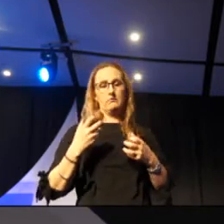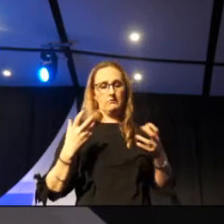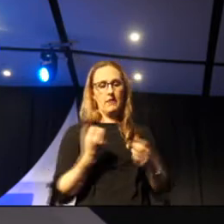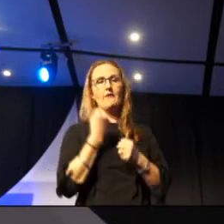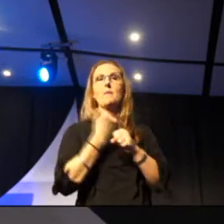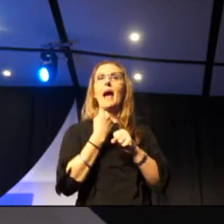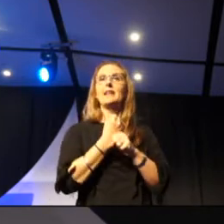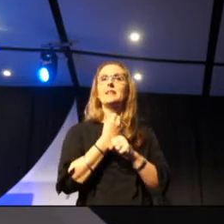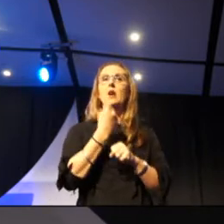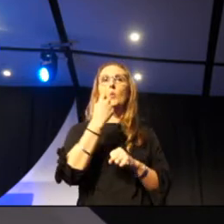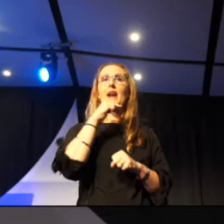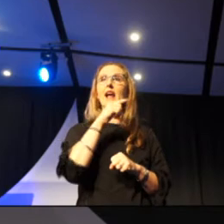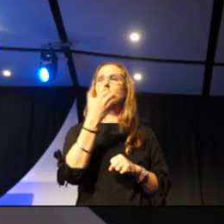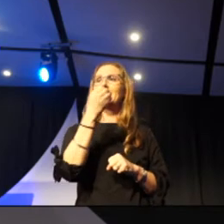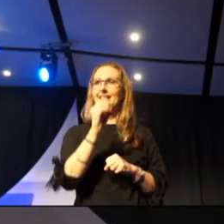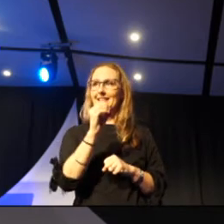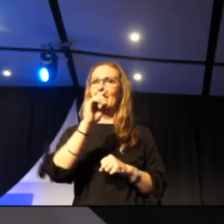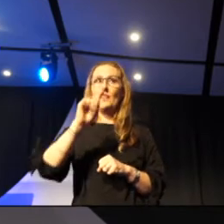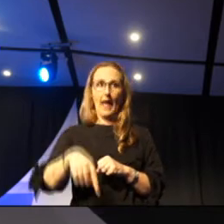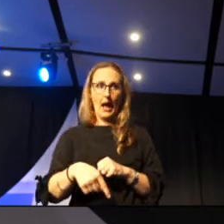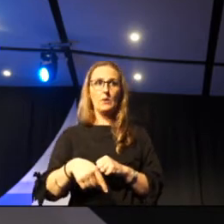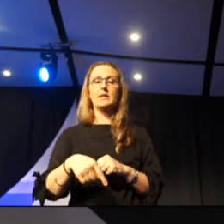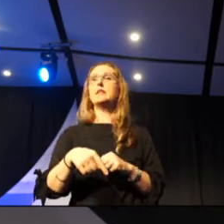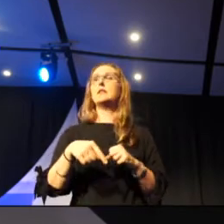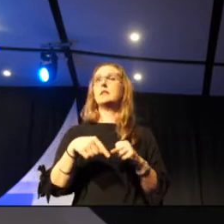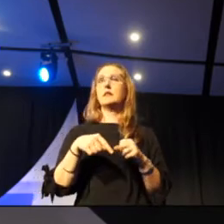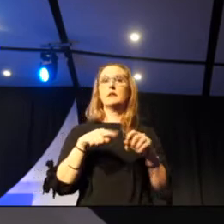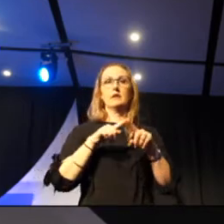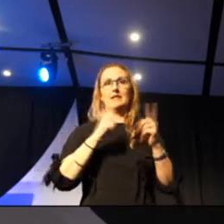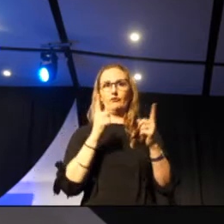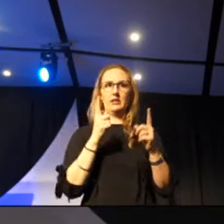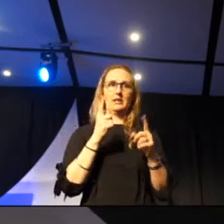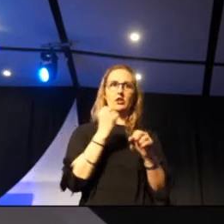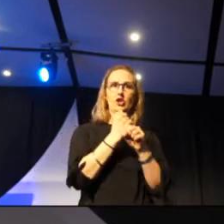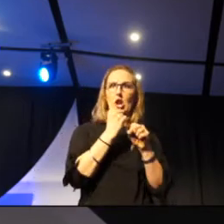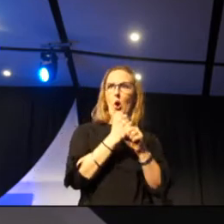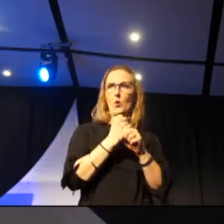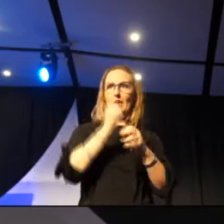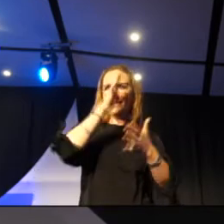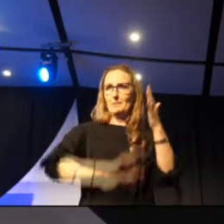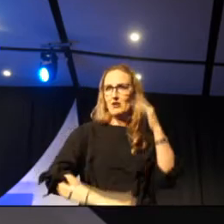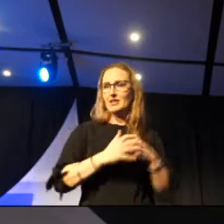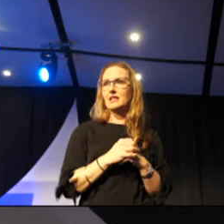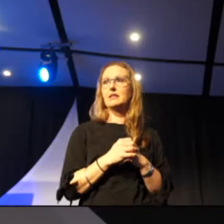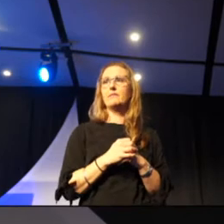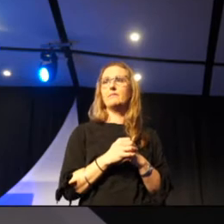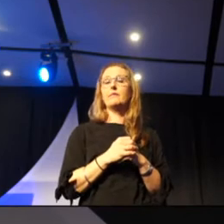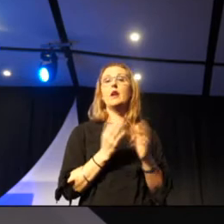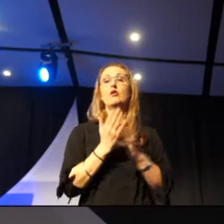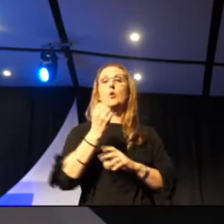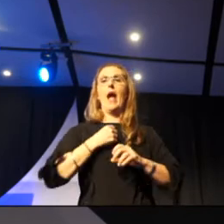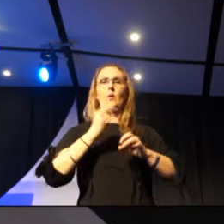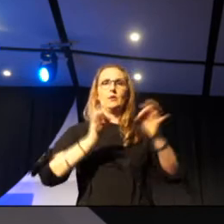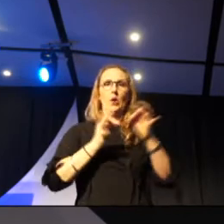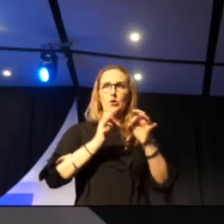experiences over nzgeo.com. We've delivered 670,000 VR experiences over our social networks,